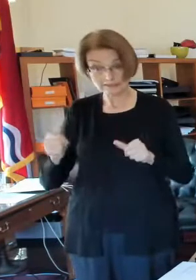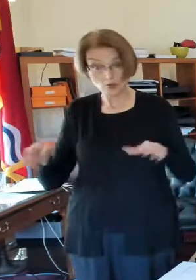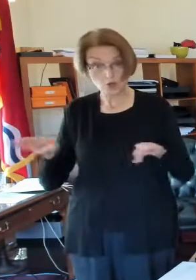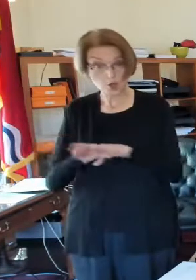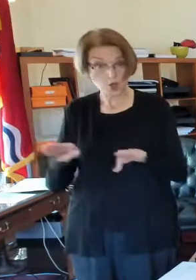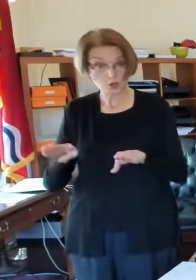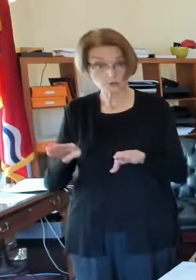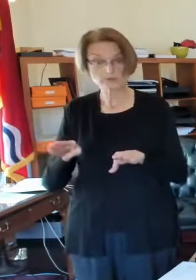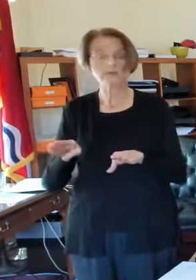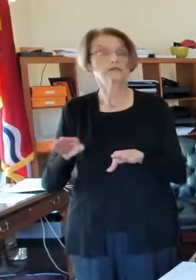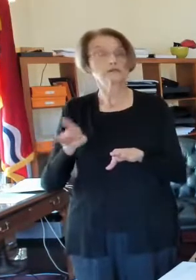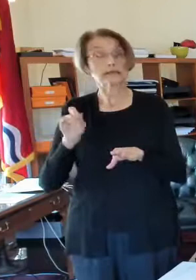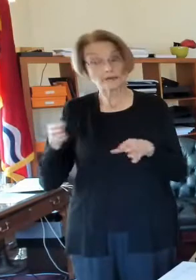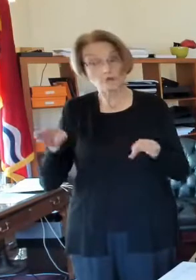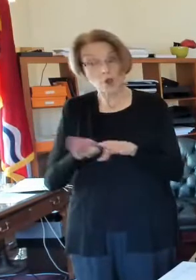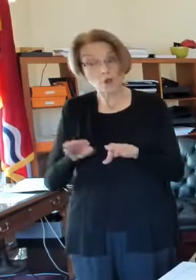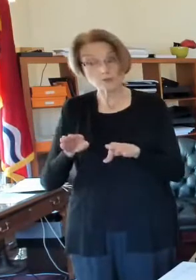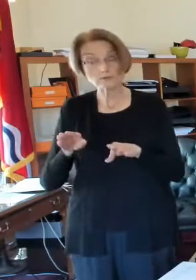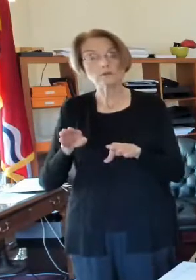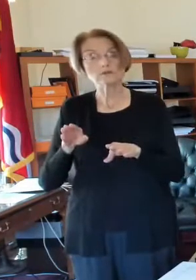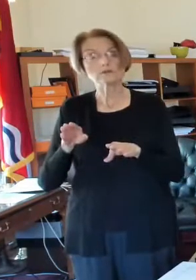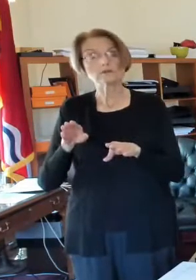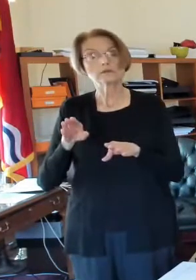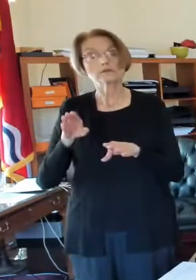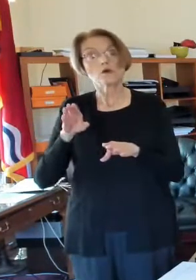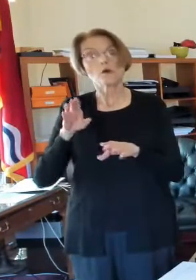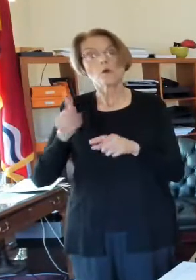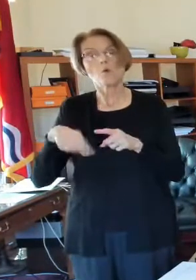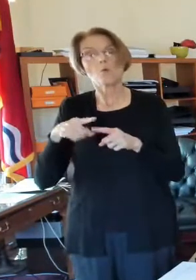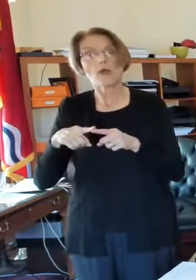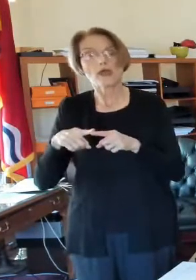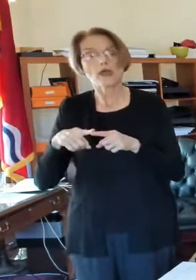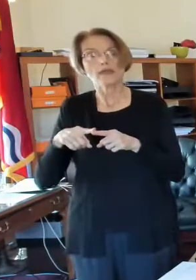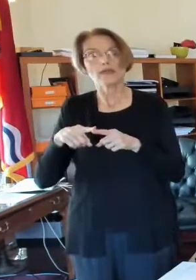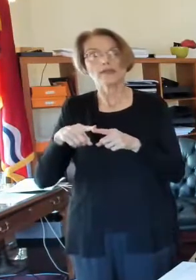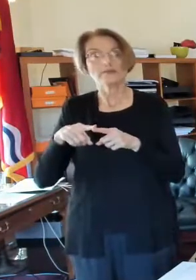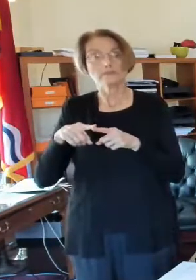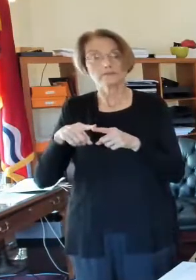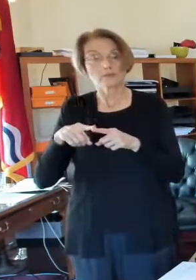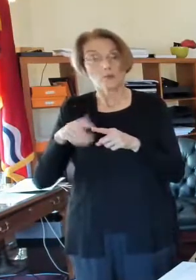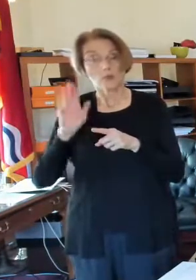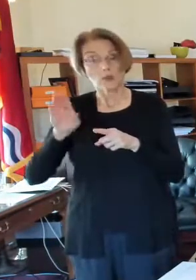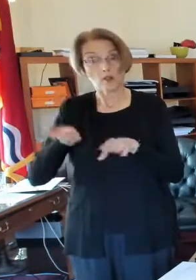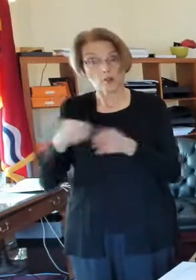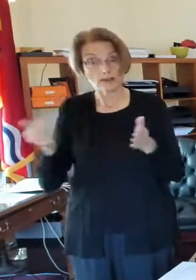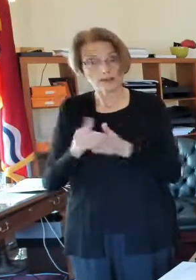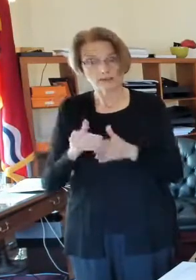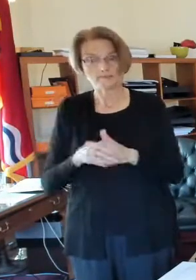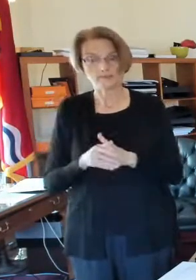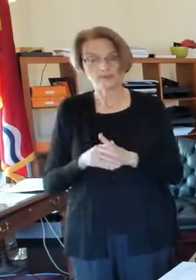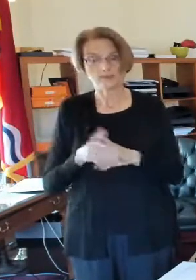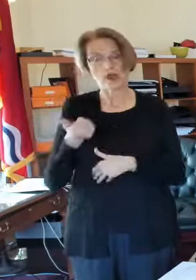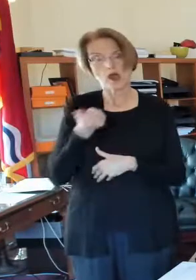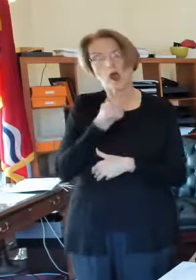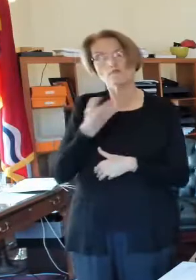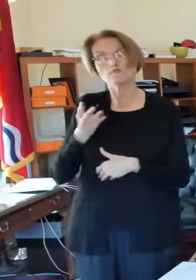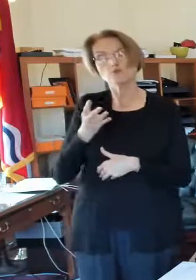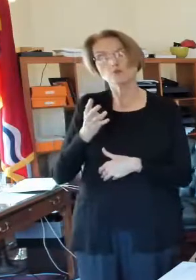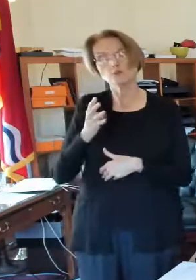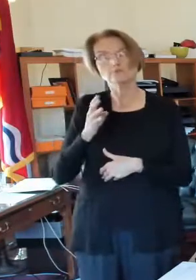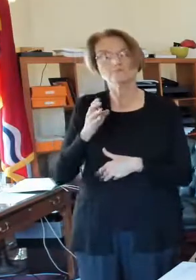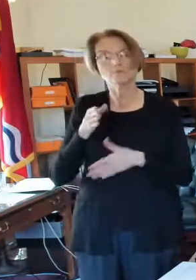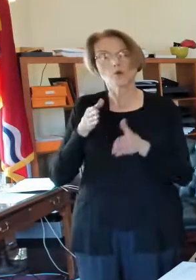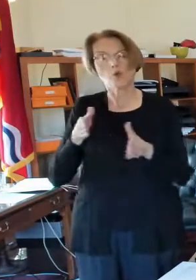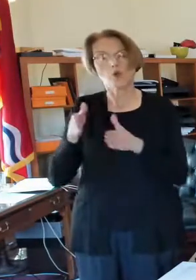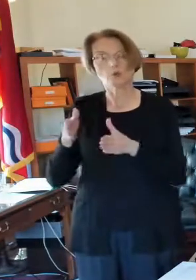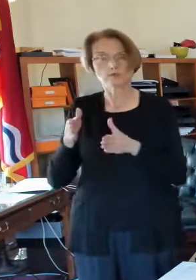and when will they reopen if they are going to reopen? Mary, a few roads are closed in the